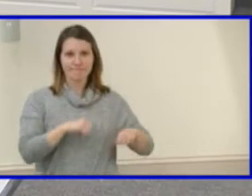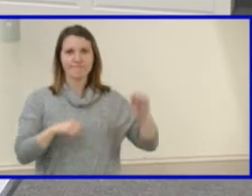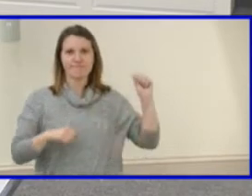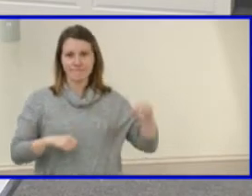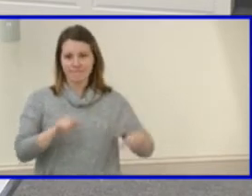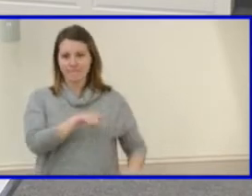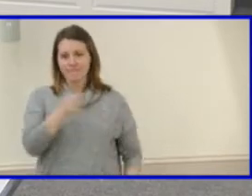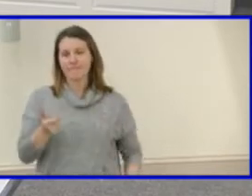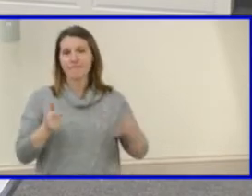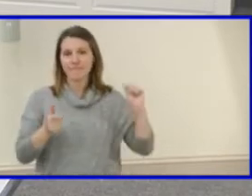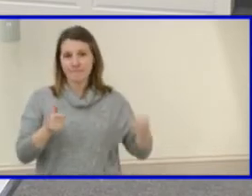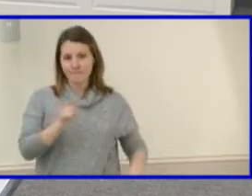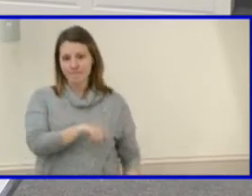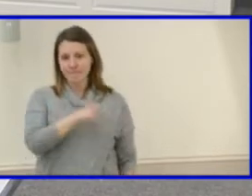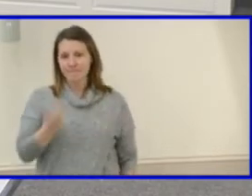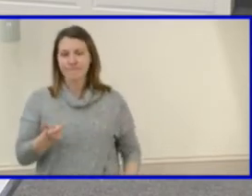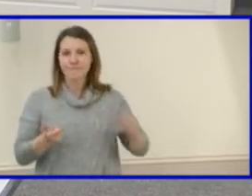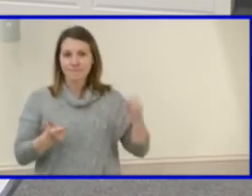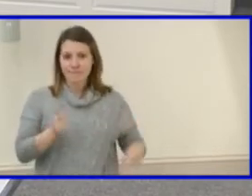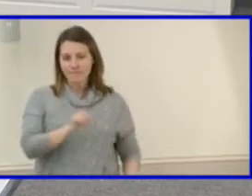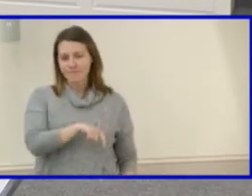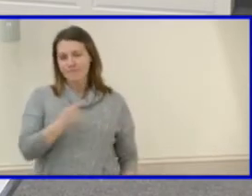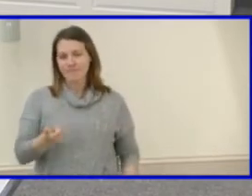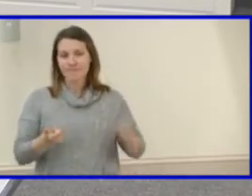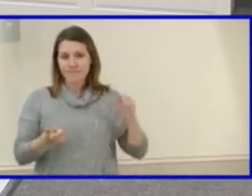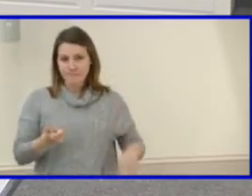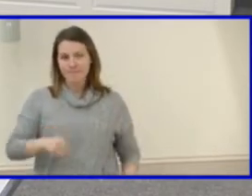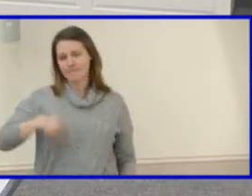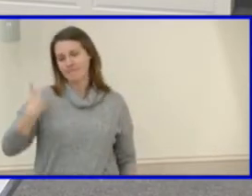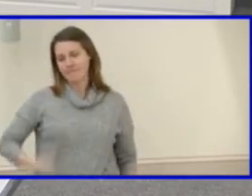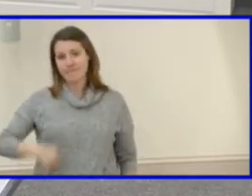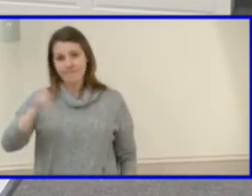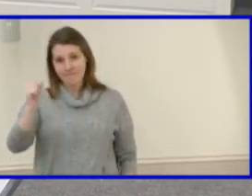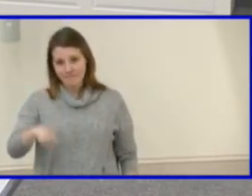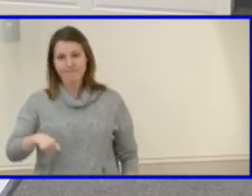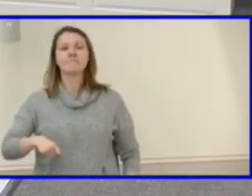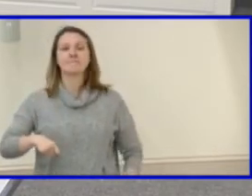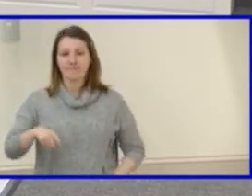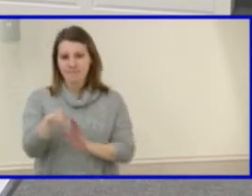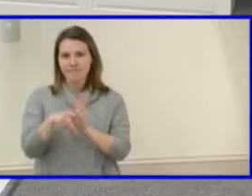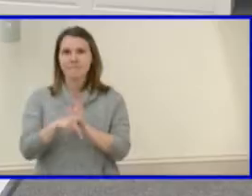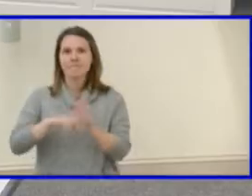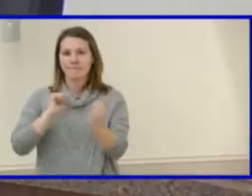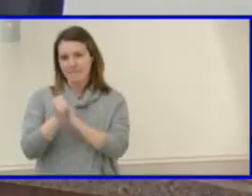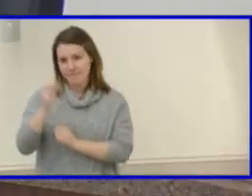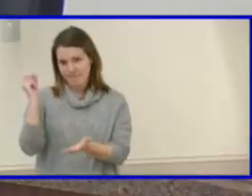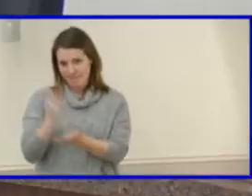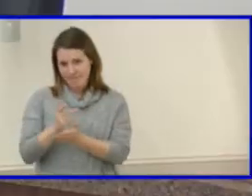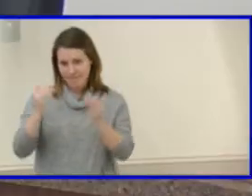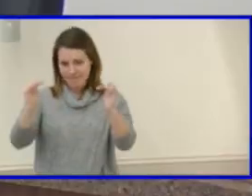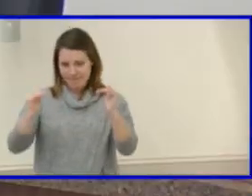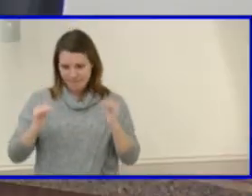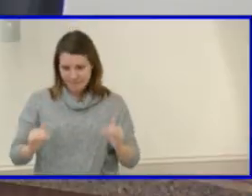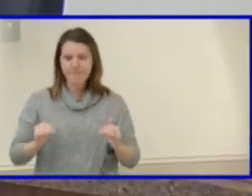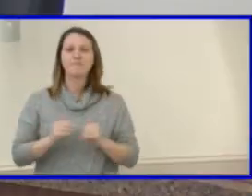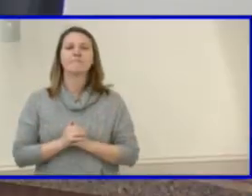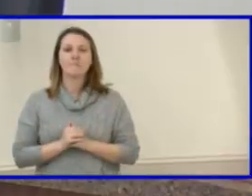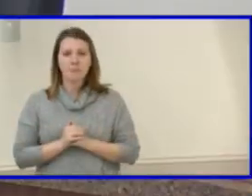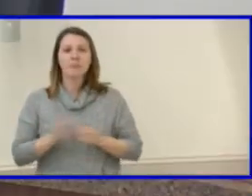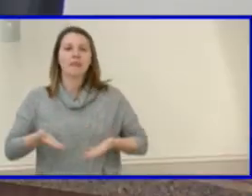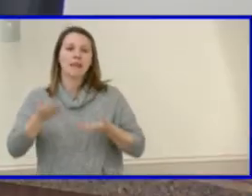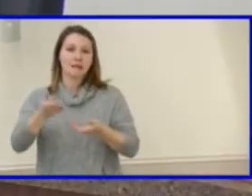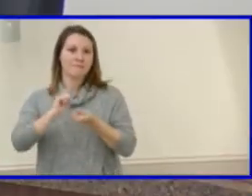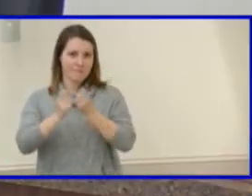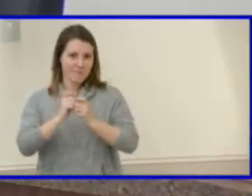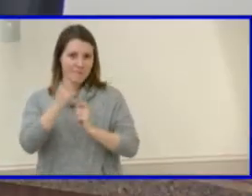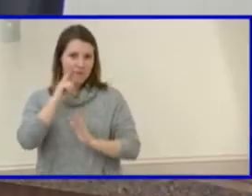Aye. Ms. Shea. Aye. And I vote aye, the ayes have it, the policy has been approved. Thank you. Next, seeking your approval of proposed revisions